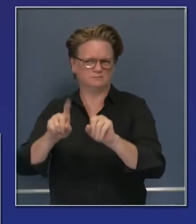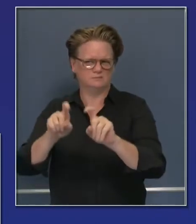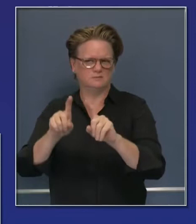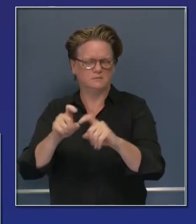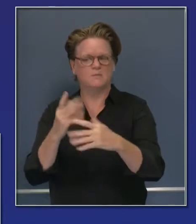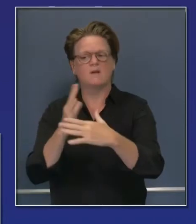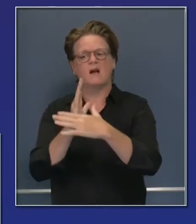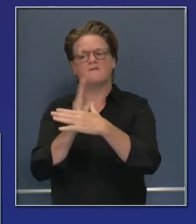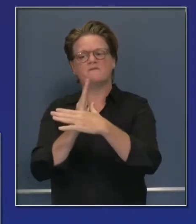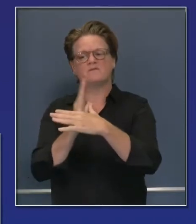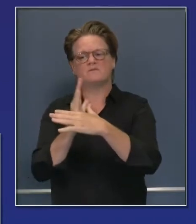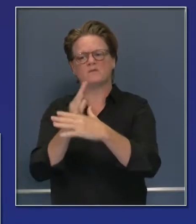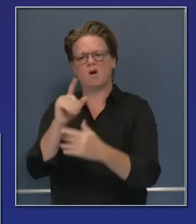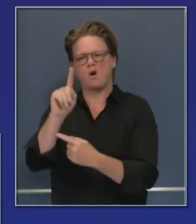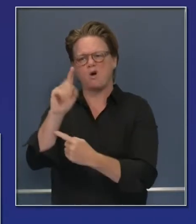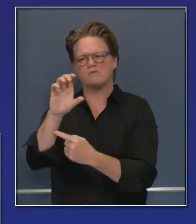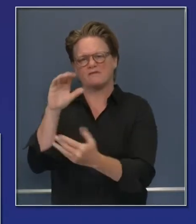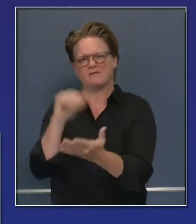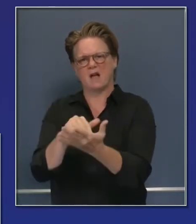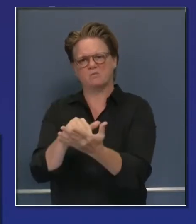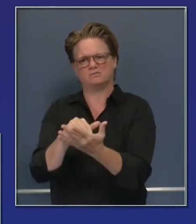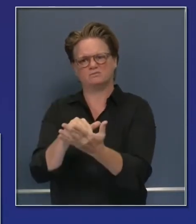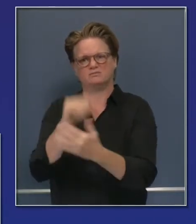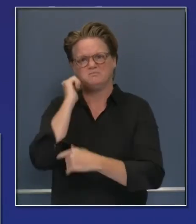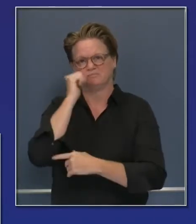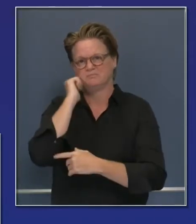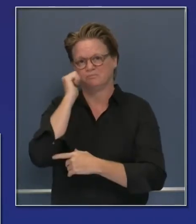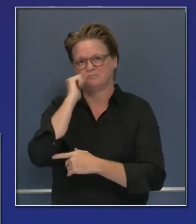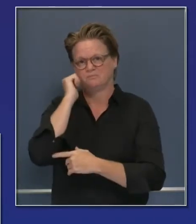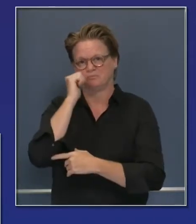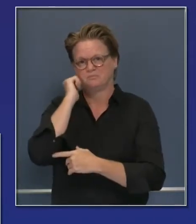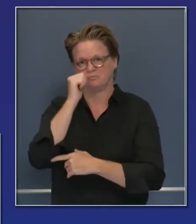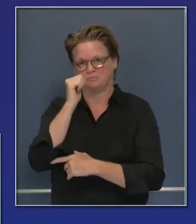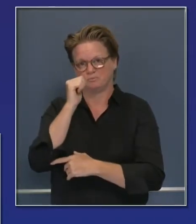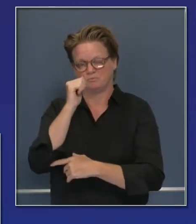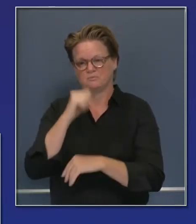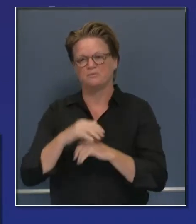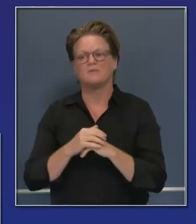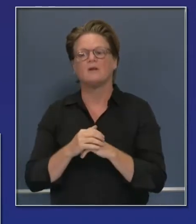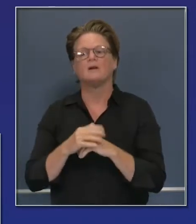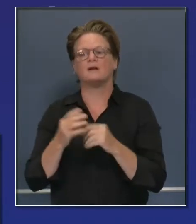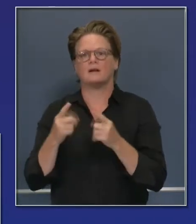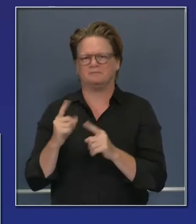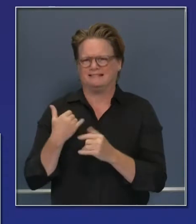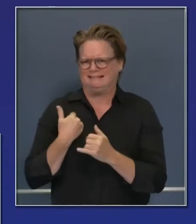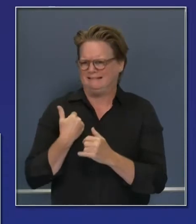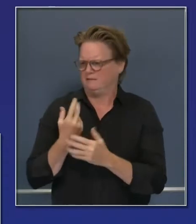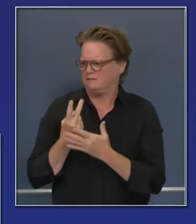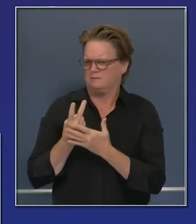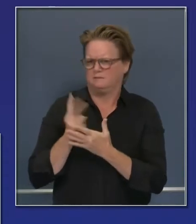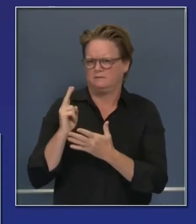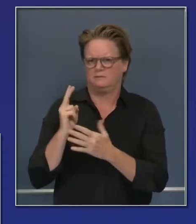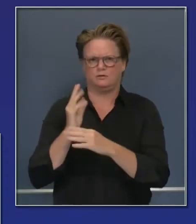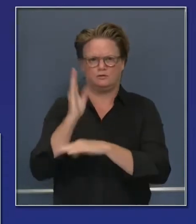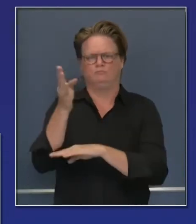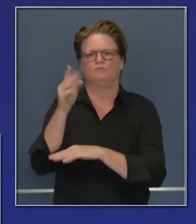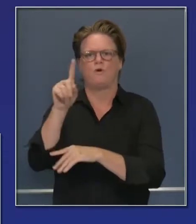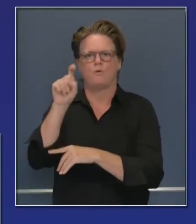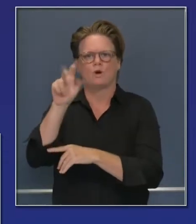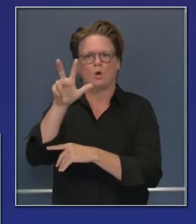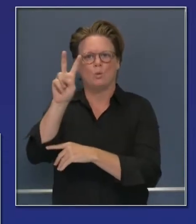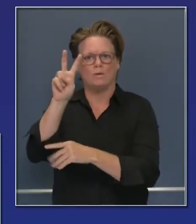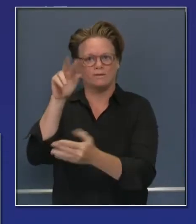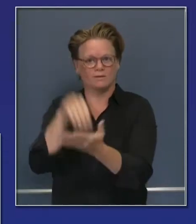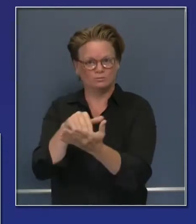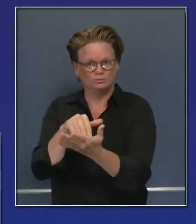tests every day in this state. You saw a few weeks ago it was over 132,000. We've been challenged by